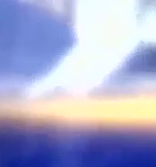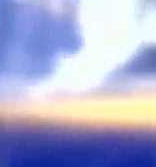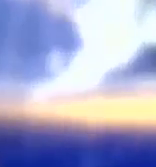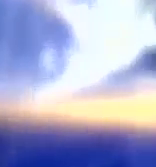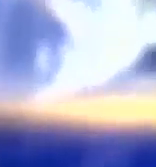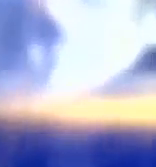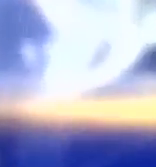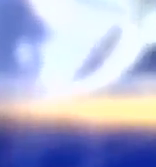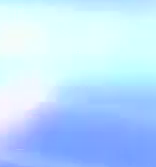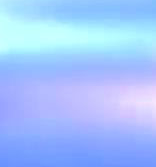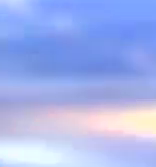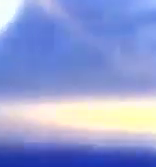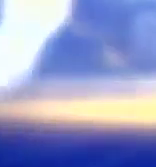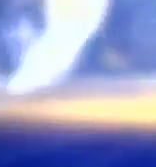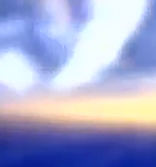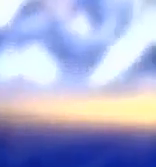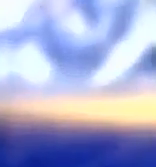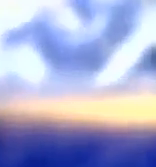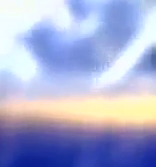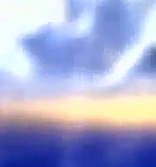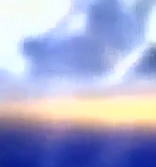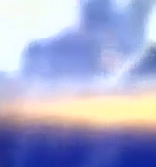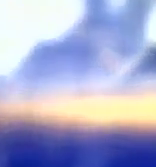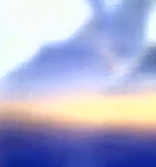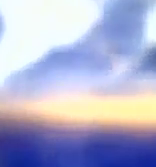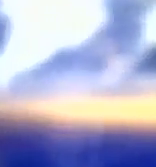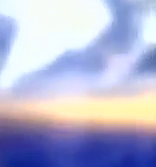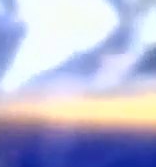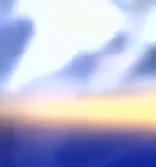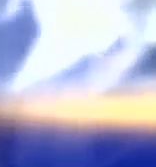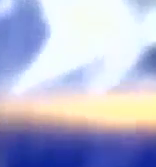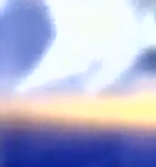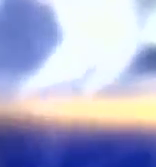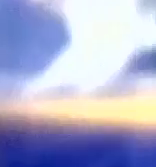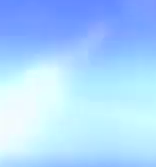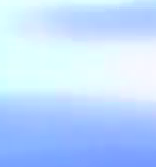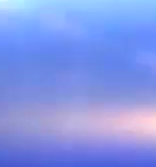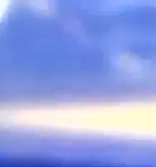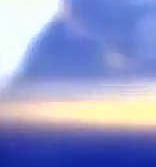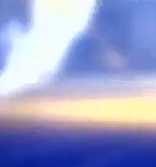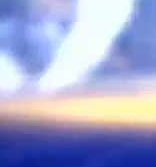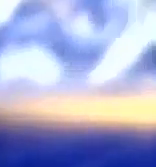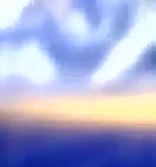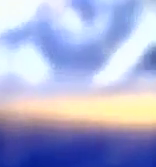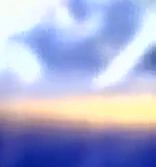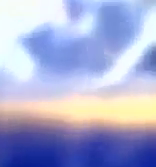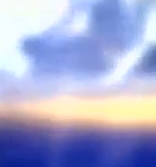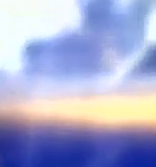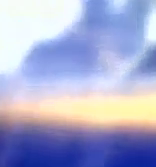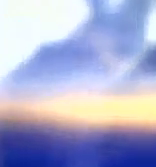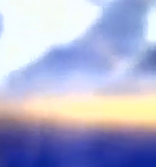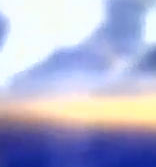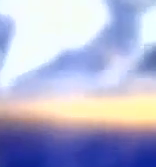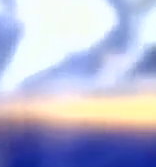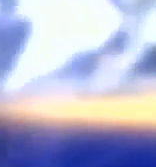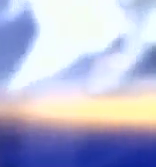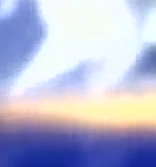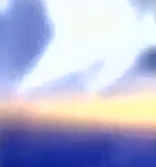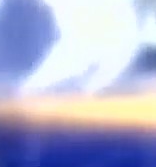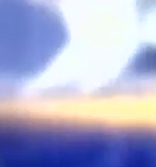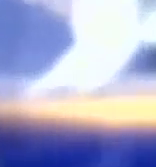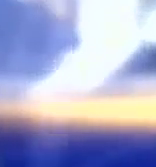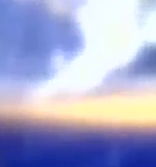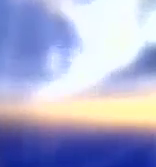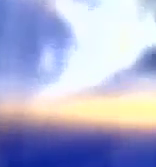In regional business, the federal government of St. Kitts and Nevis has announced a debt exchange offer of certain bonds and commercial bank loans owed by the